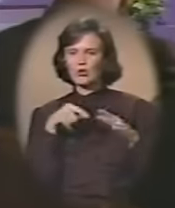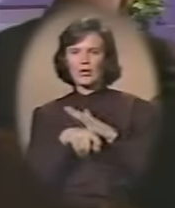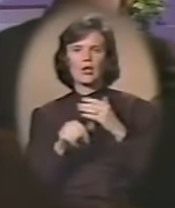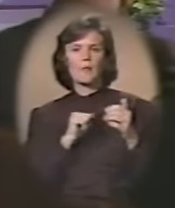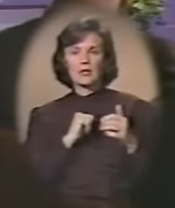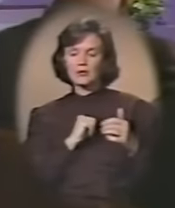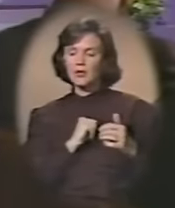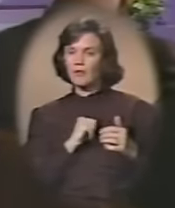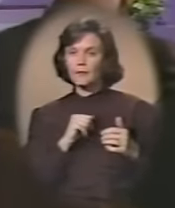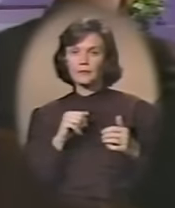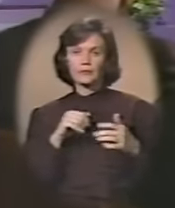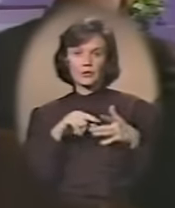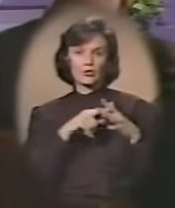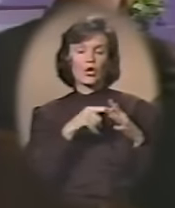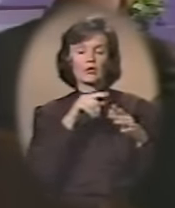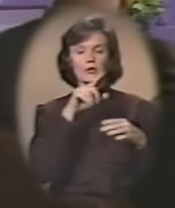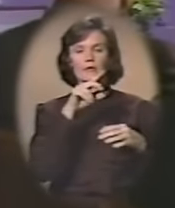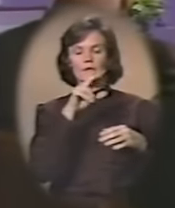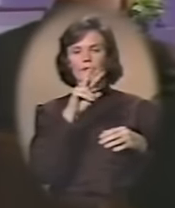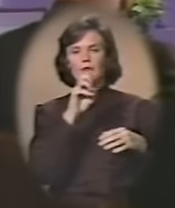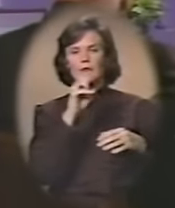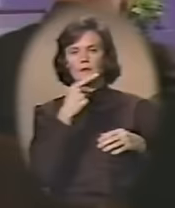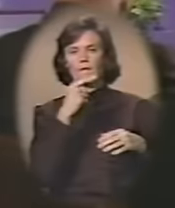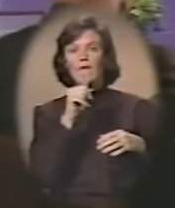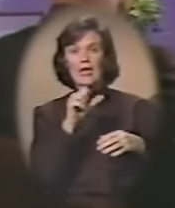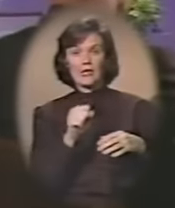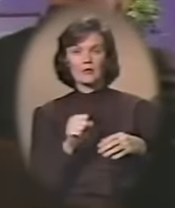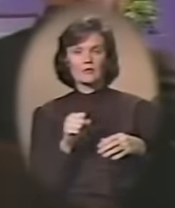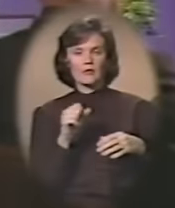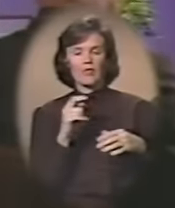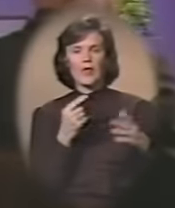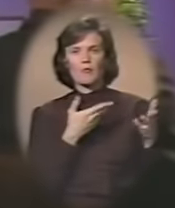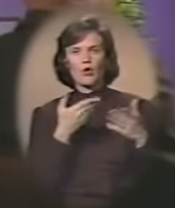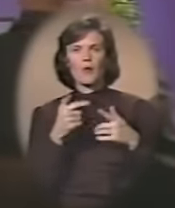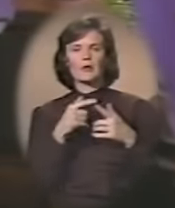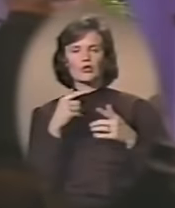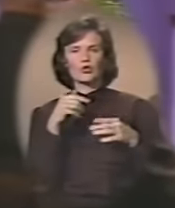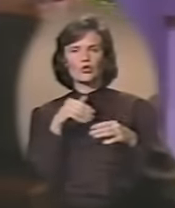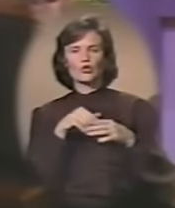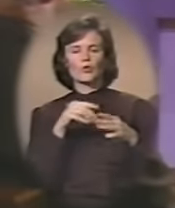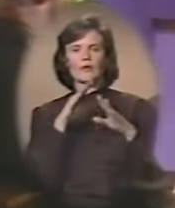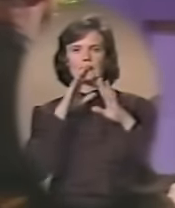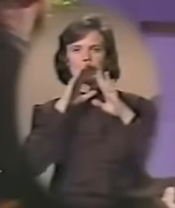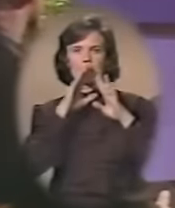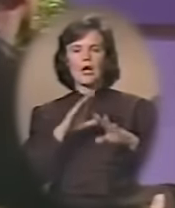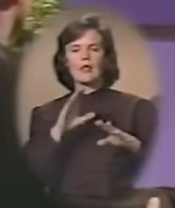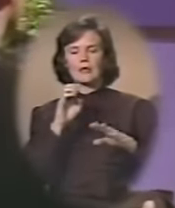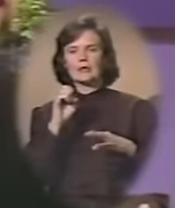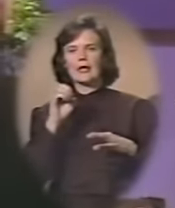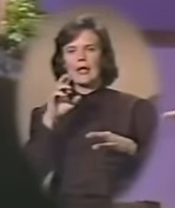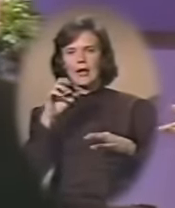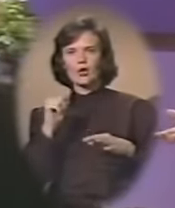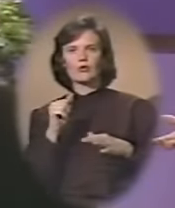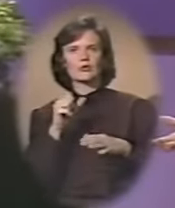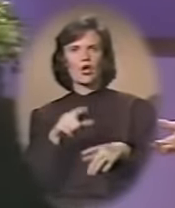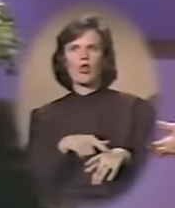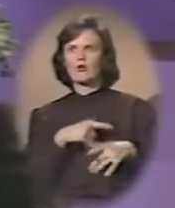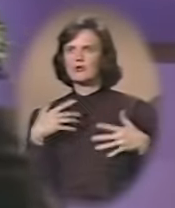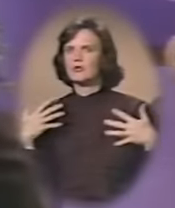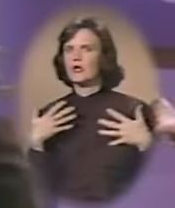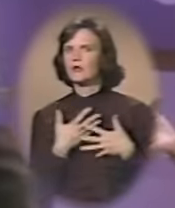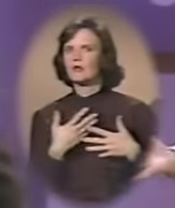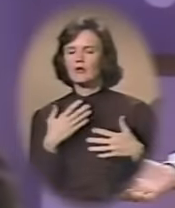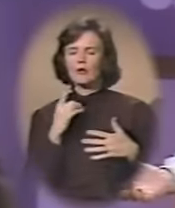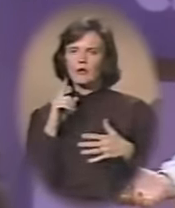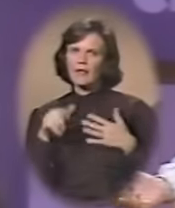But it started, of course, in Vegas, as I told you. You see, they had taken me to the silent era so long that this was terrifying.